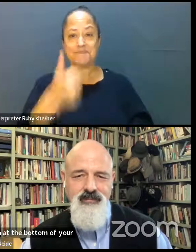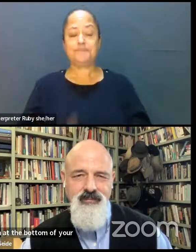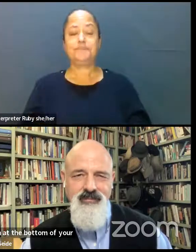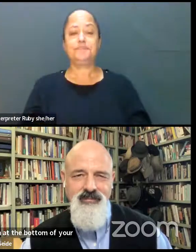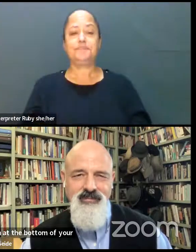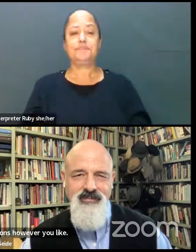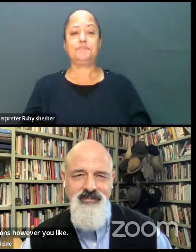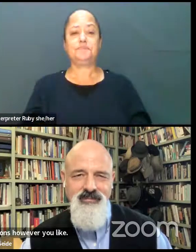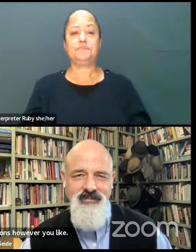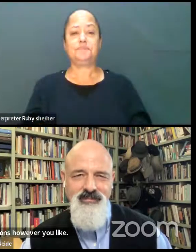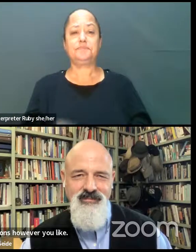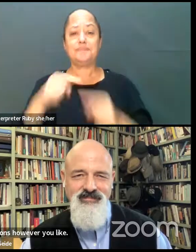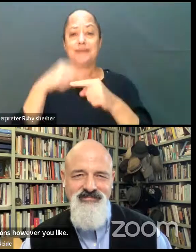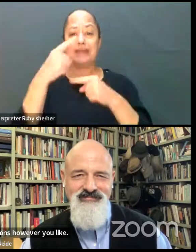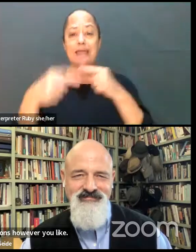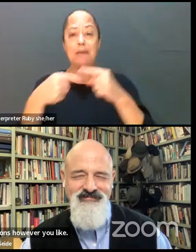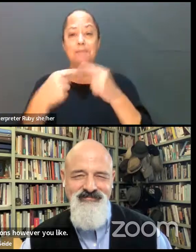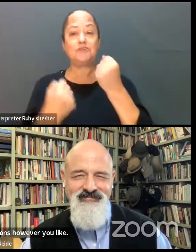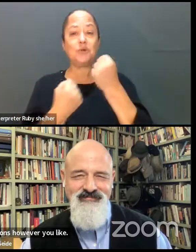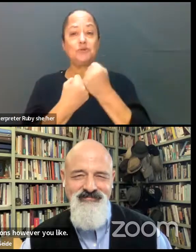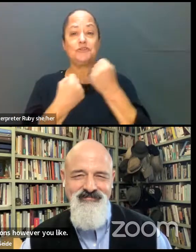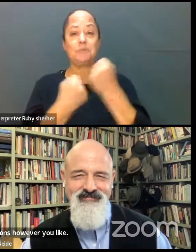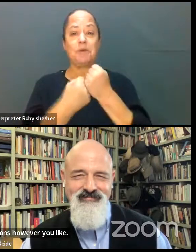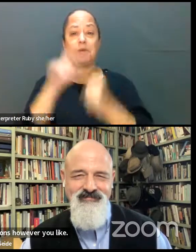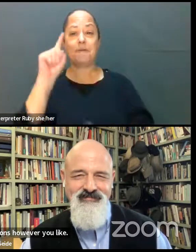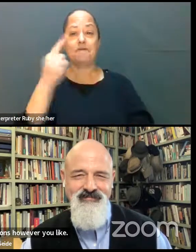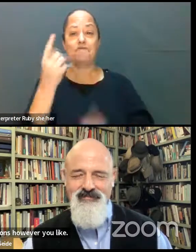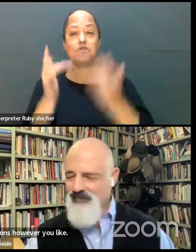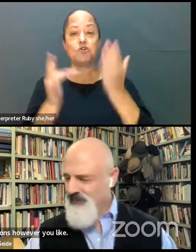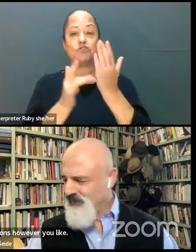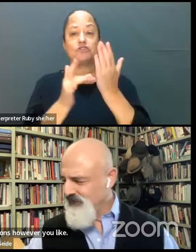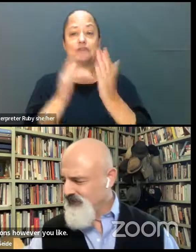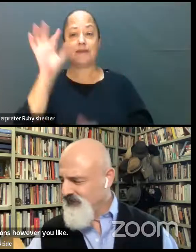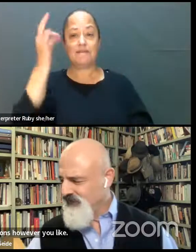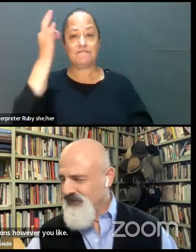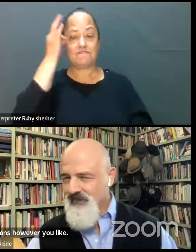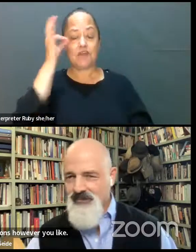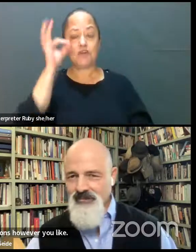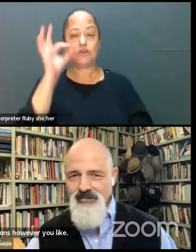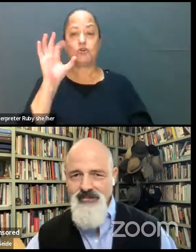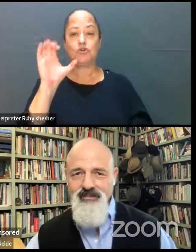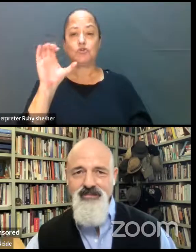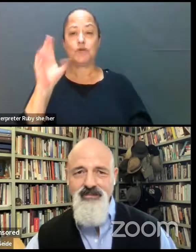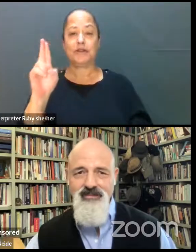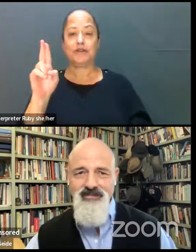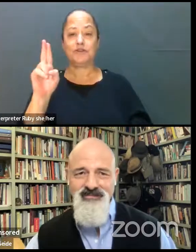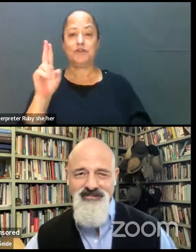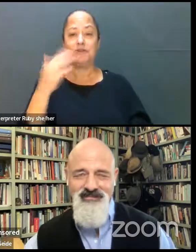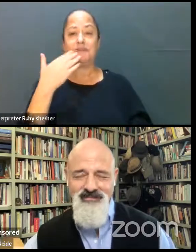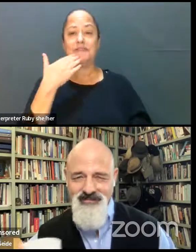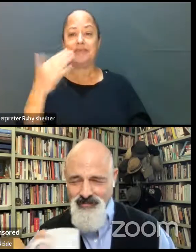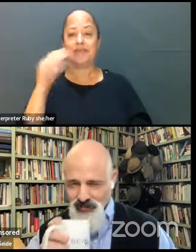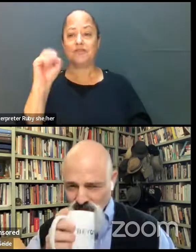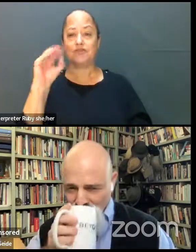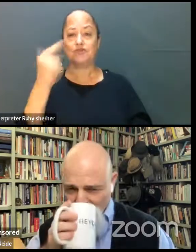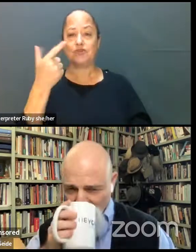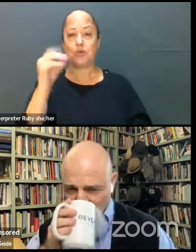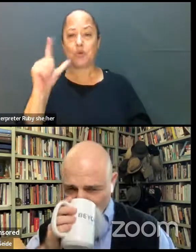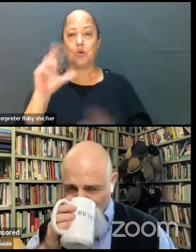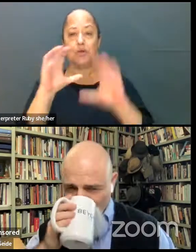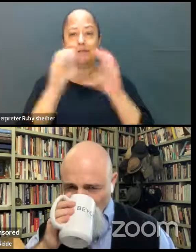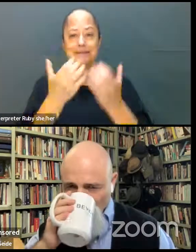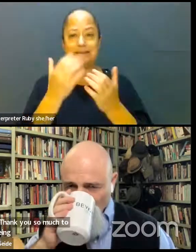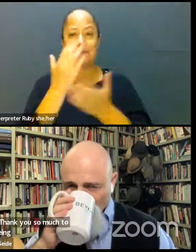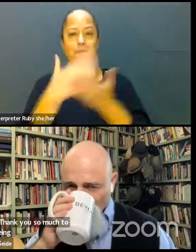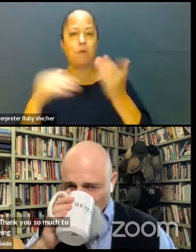The episode is sponsored by First Tech Federal Credit Union. Thank you so much to Sogal and the team for being a part of this work and change.